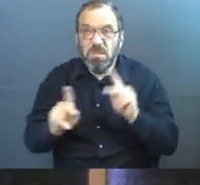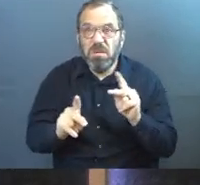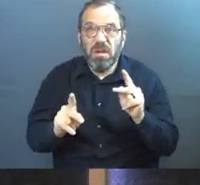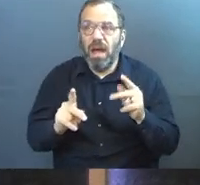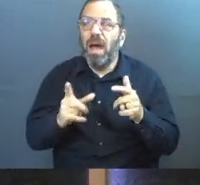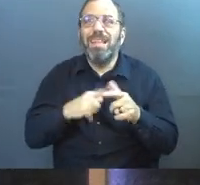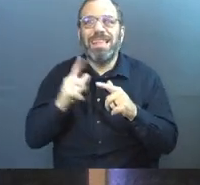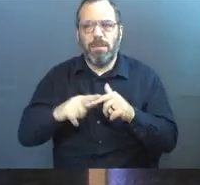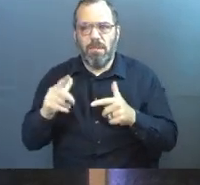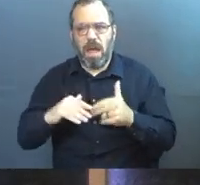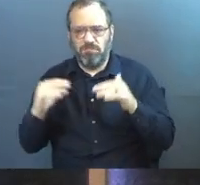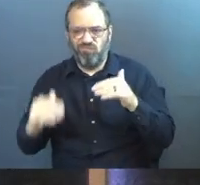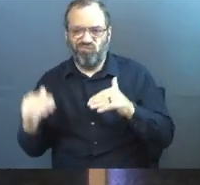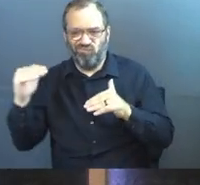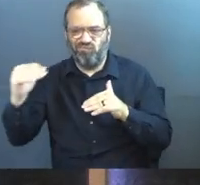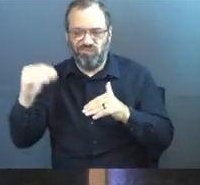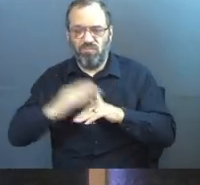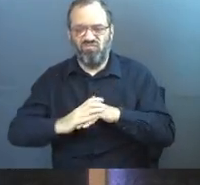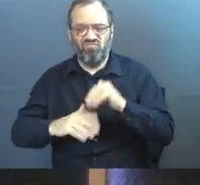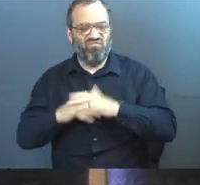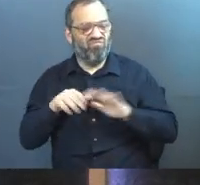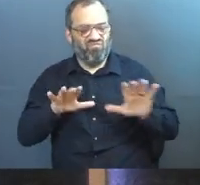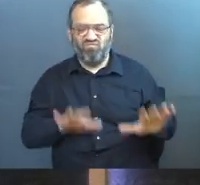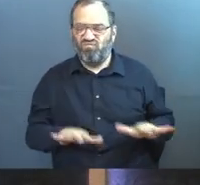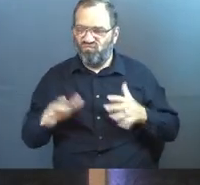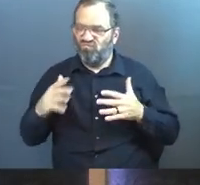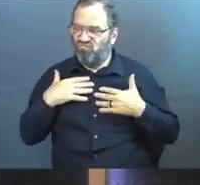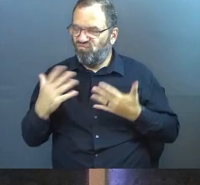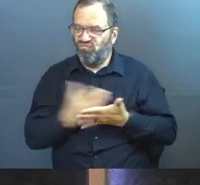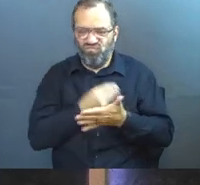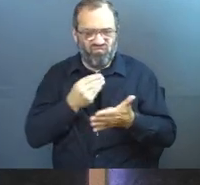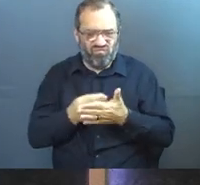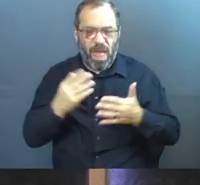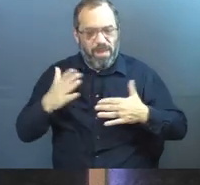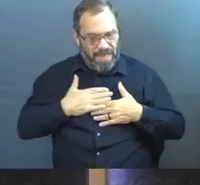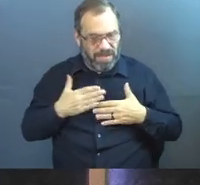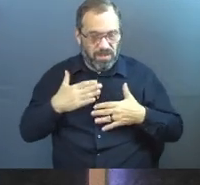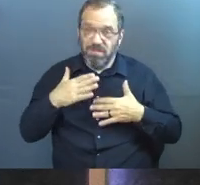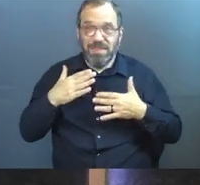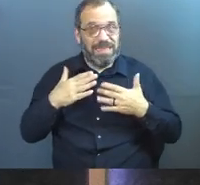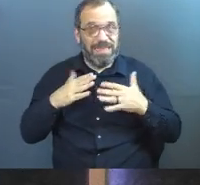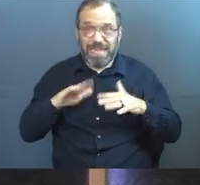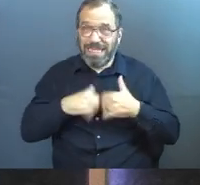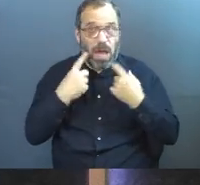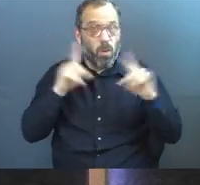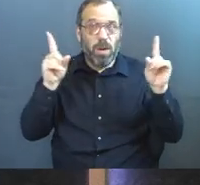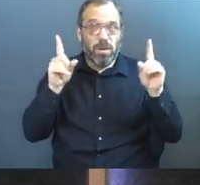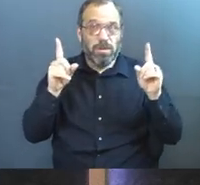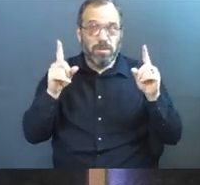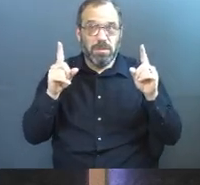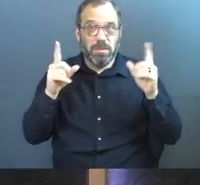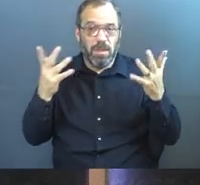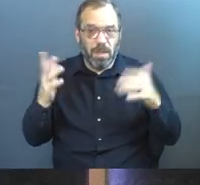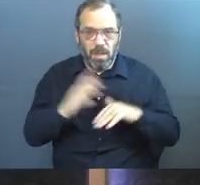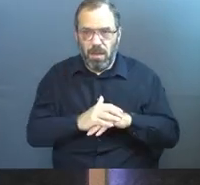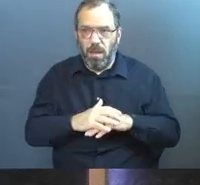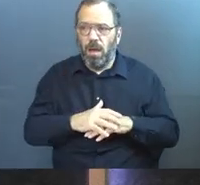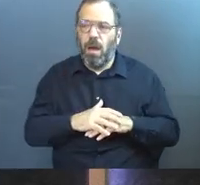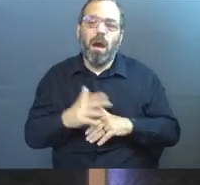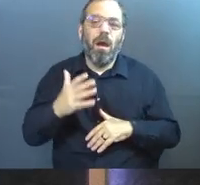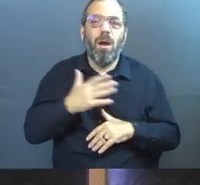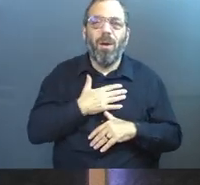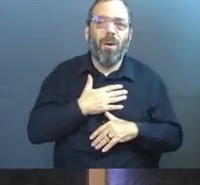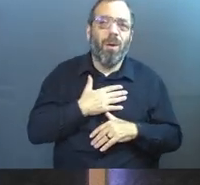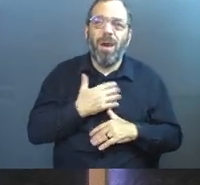other people, the higher I get, the more comfortable I get, the more secure I get. This is the way that it works, right? Lion King coming in. Oh, it's a